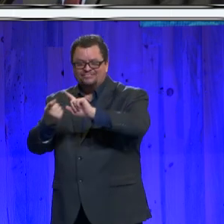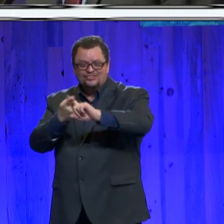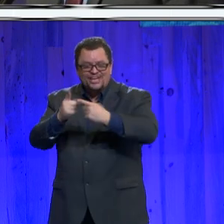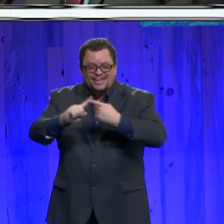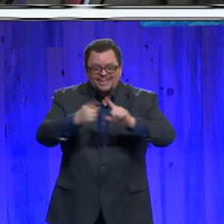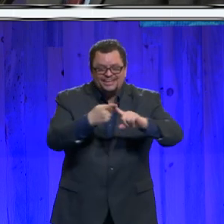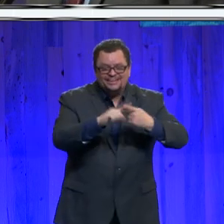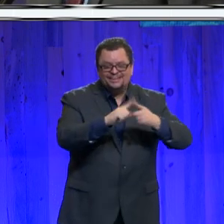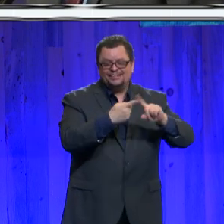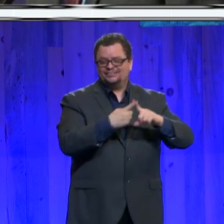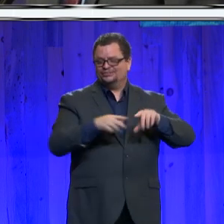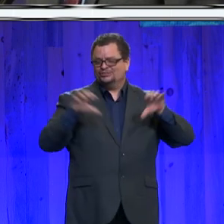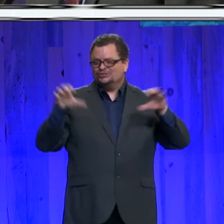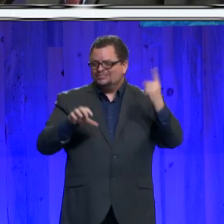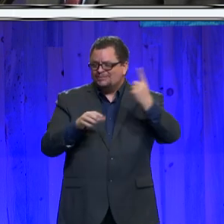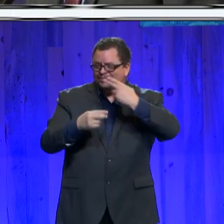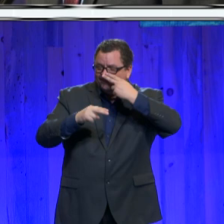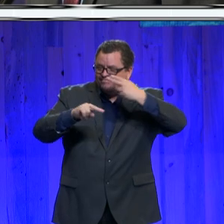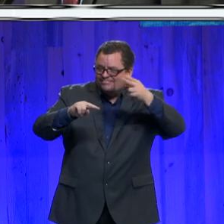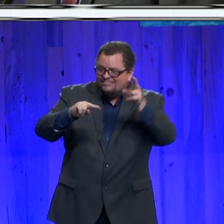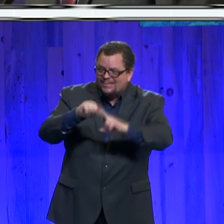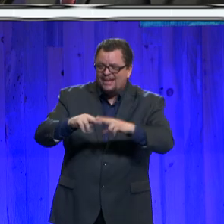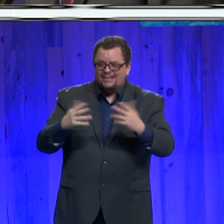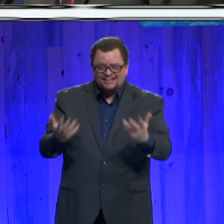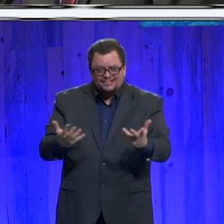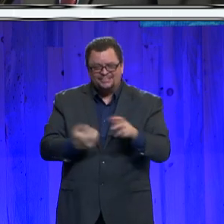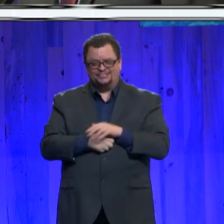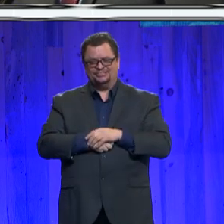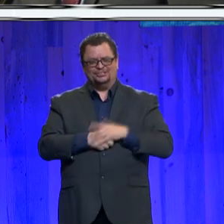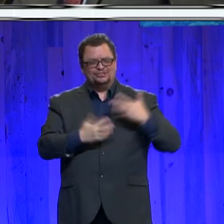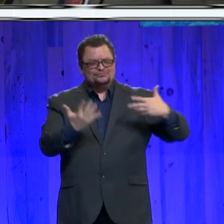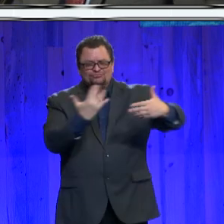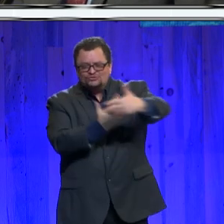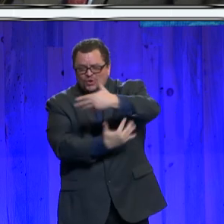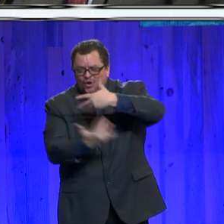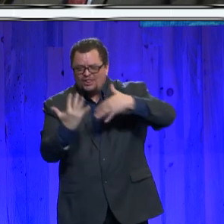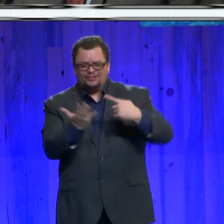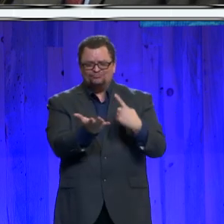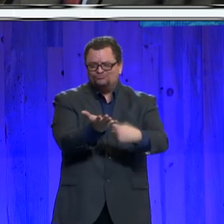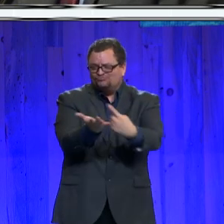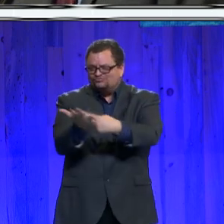list, and engage in conversations about the future of our region.